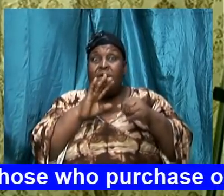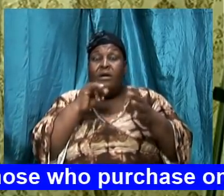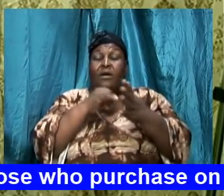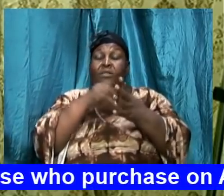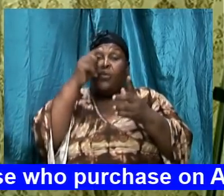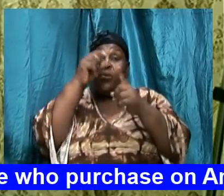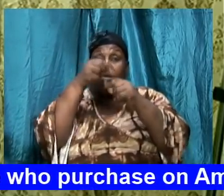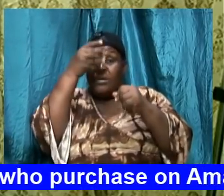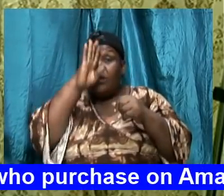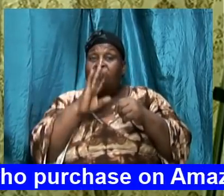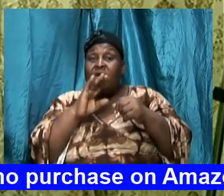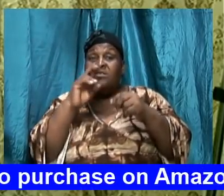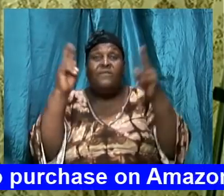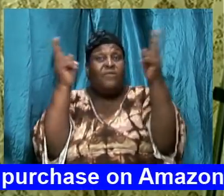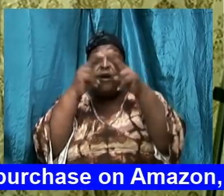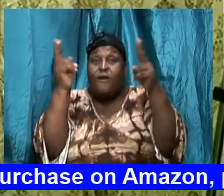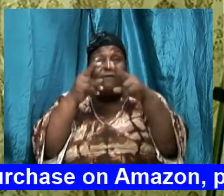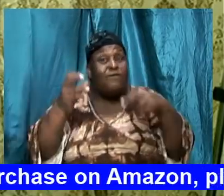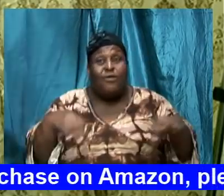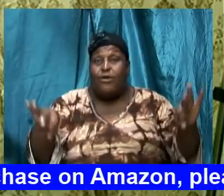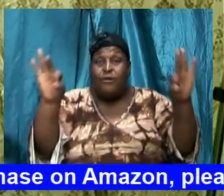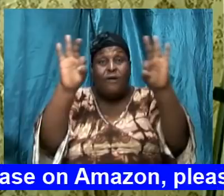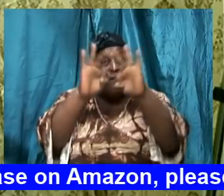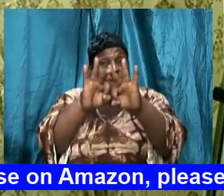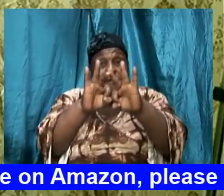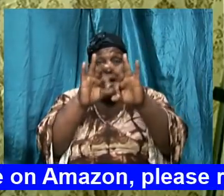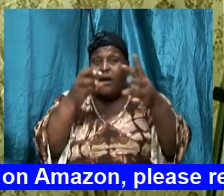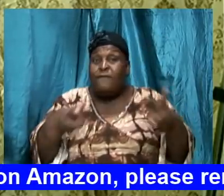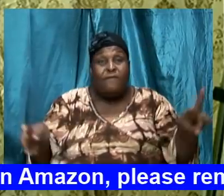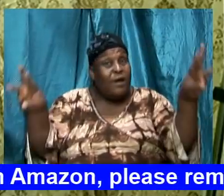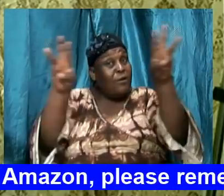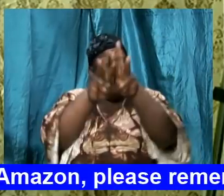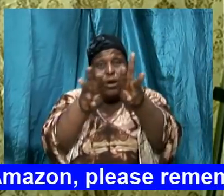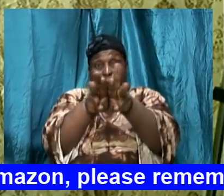name and you and I neglect it